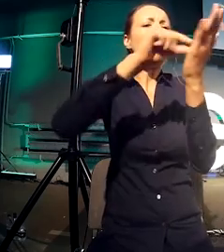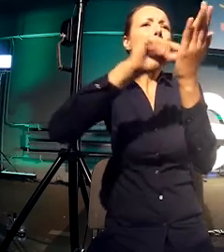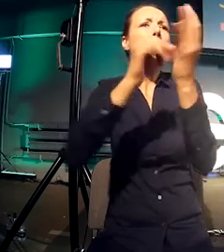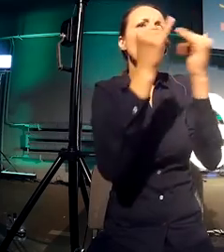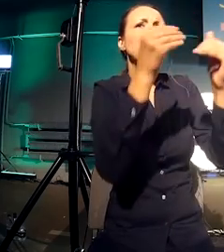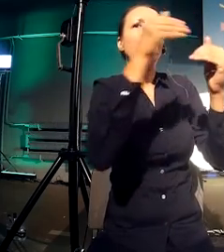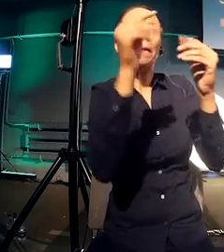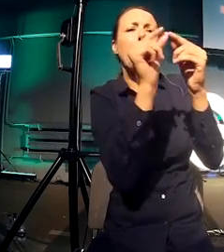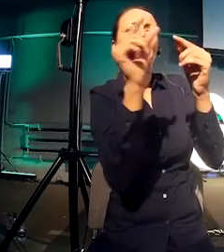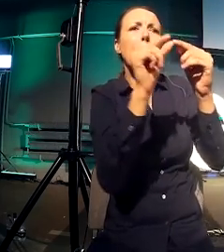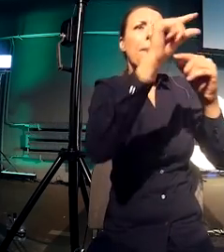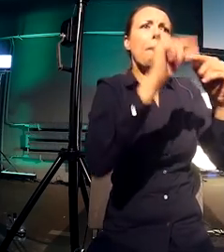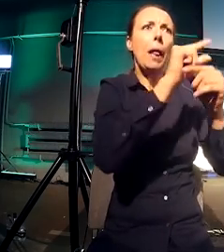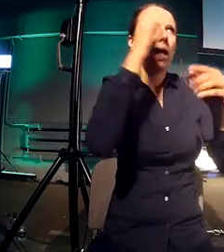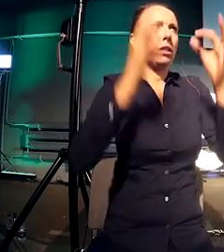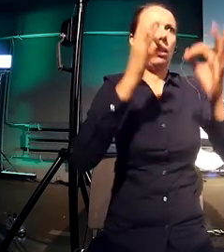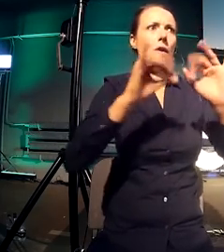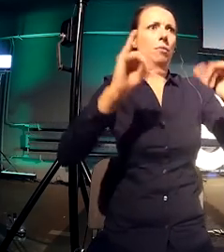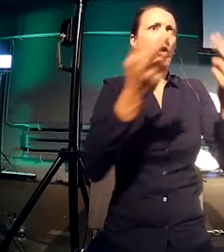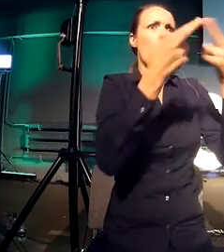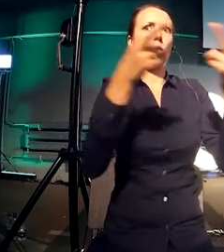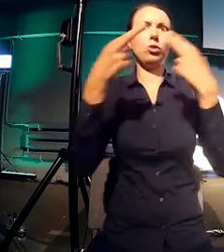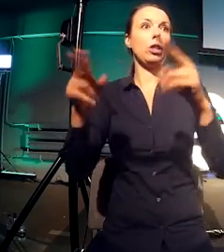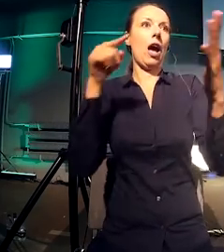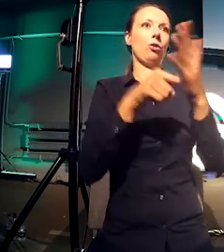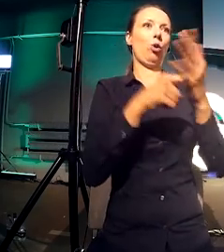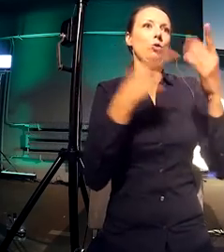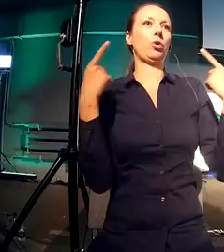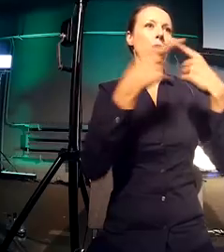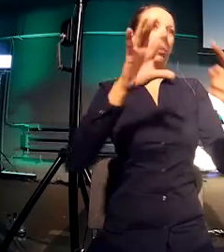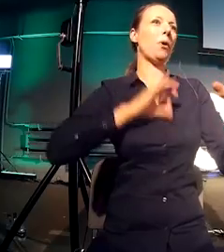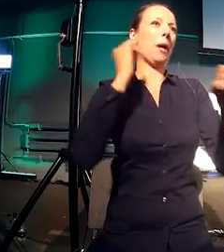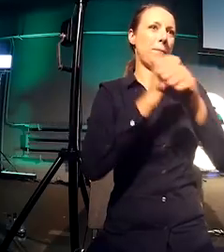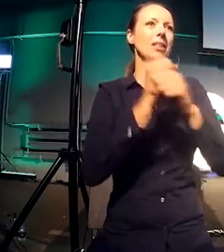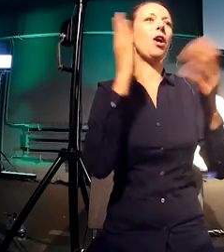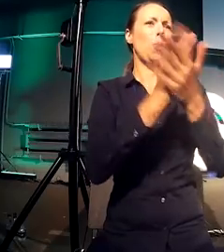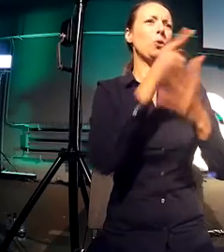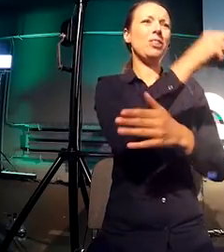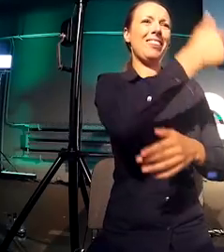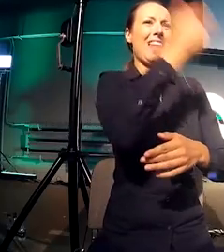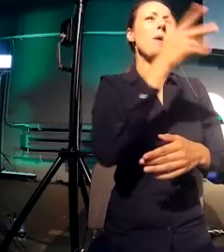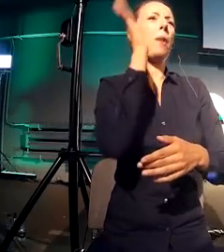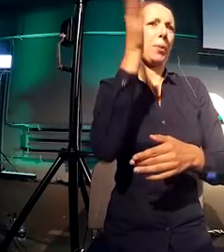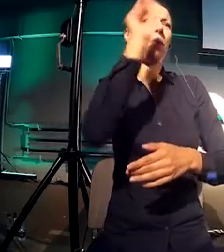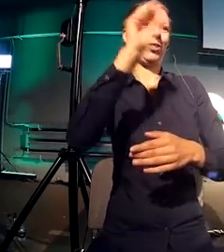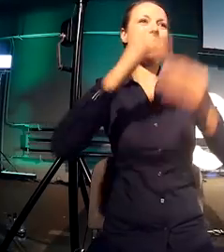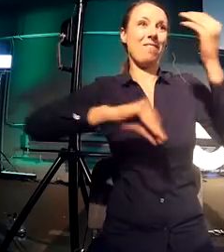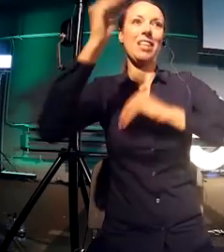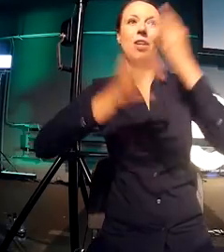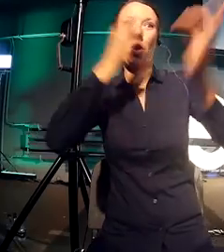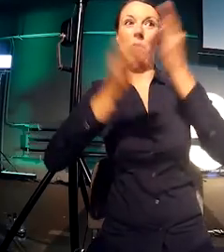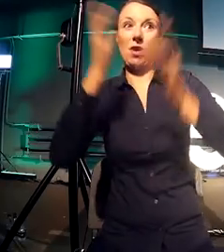And we'll get back to that as we continue the talk, as we search for that perfect pixel. So in today's